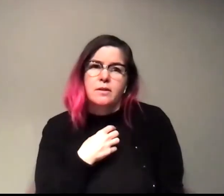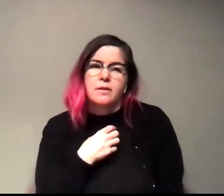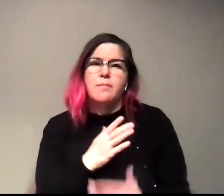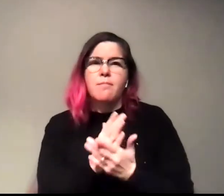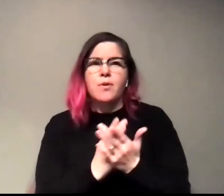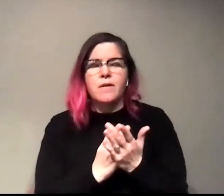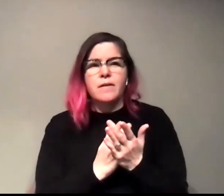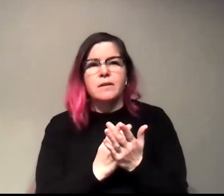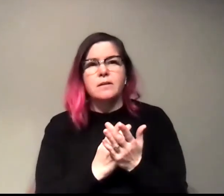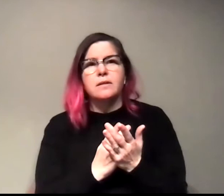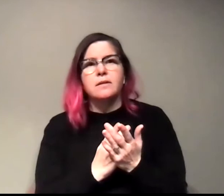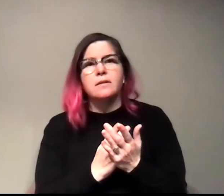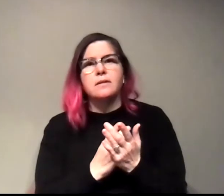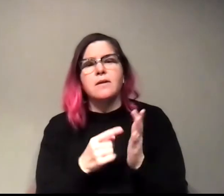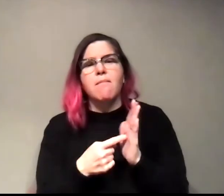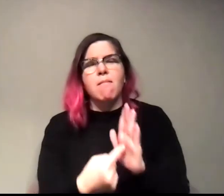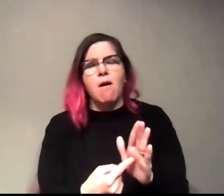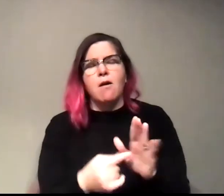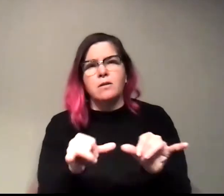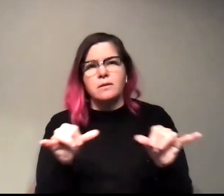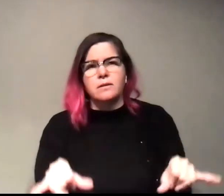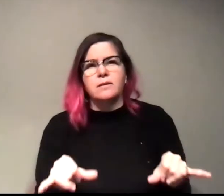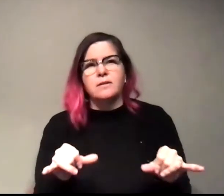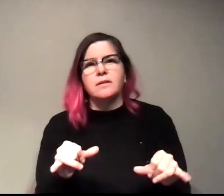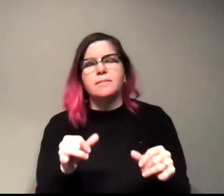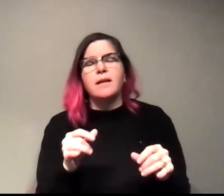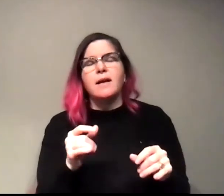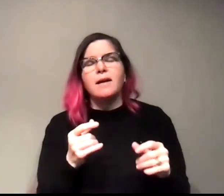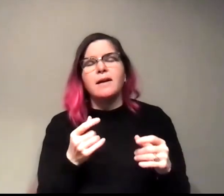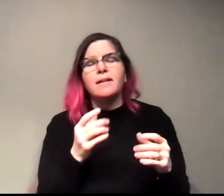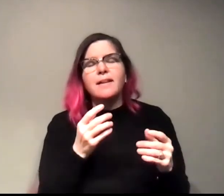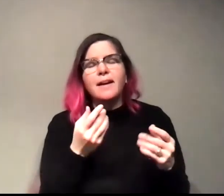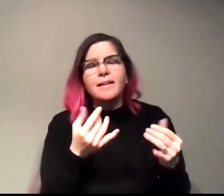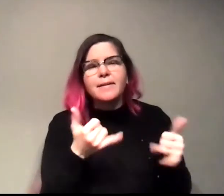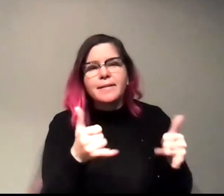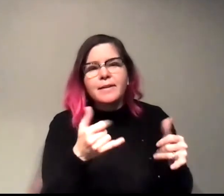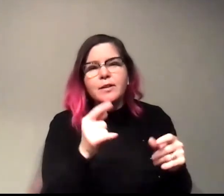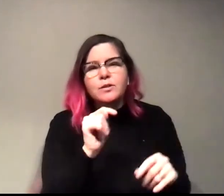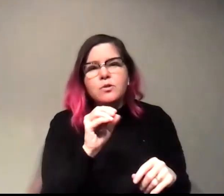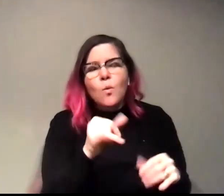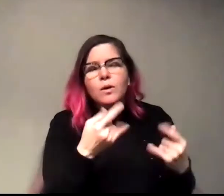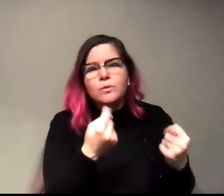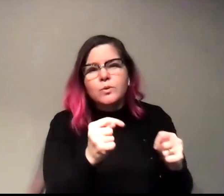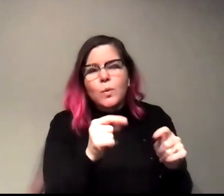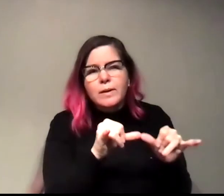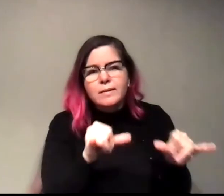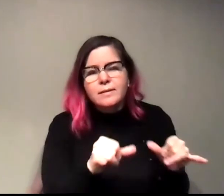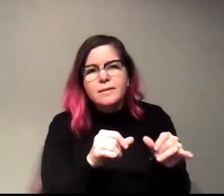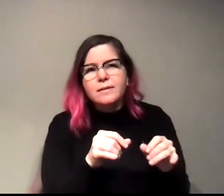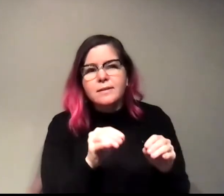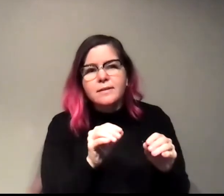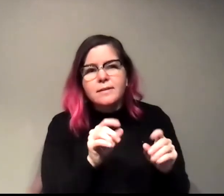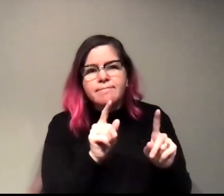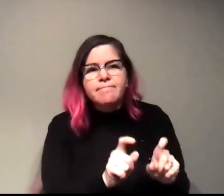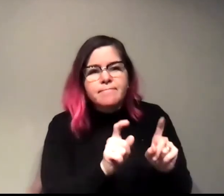just, like, they're kind of model systems. Like, they're little toy systems that, you know, we're trying to